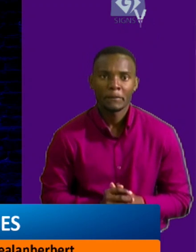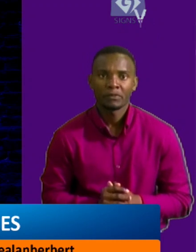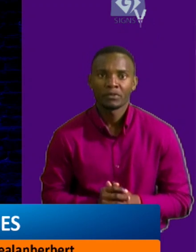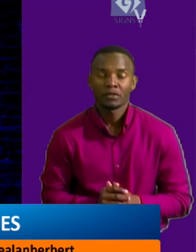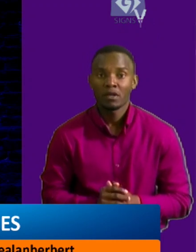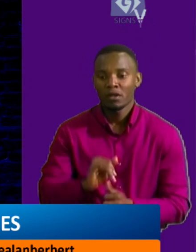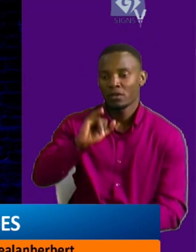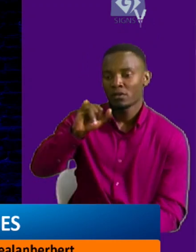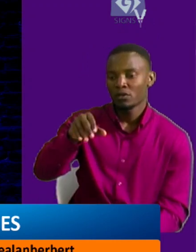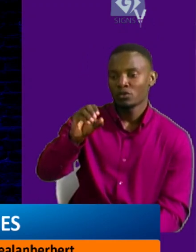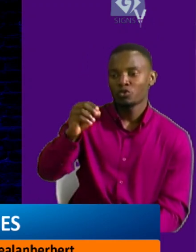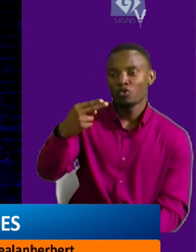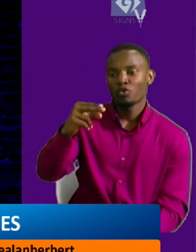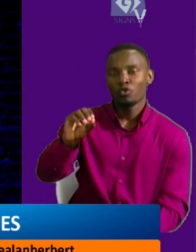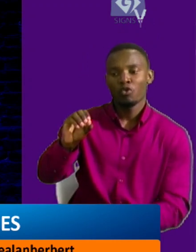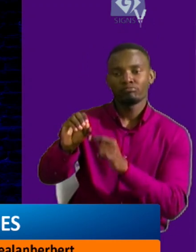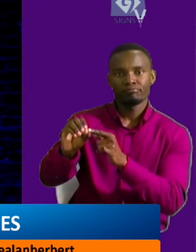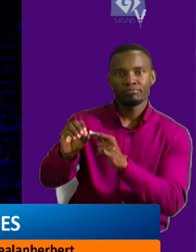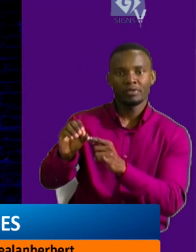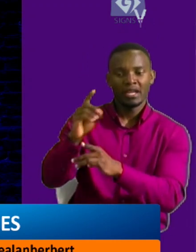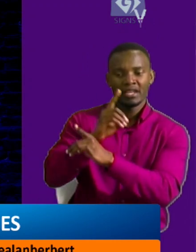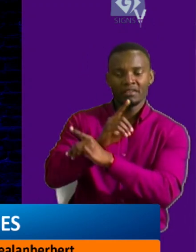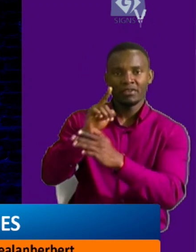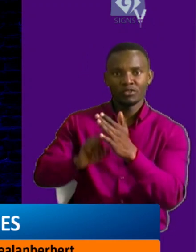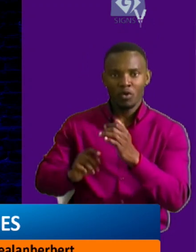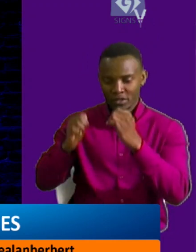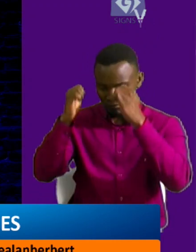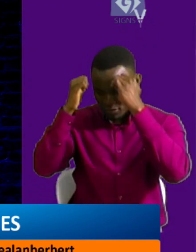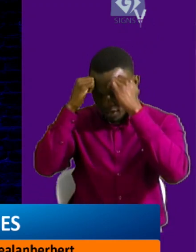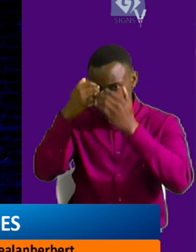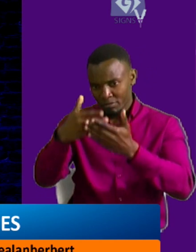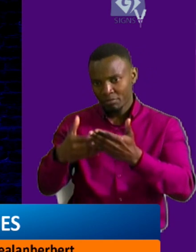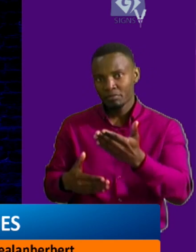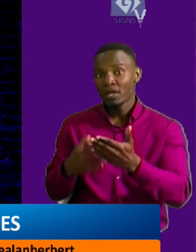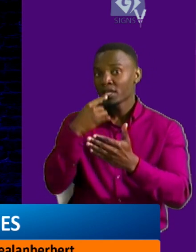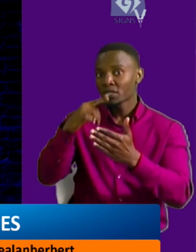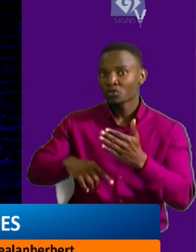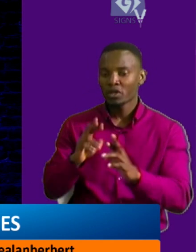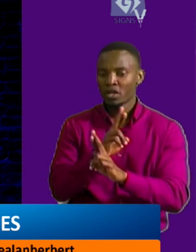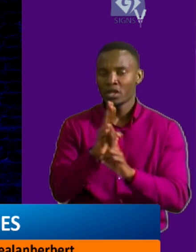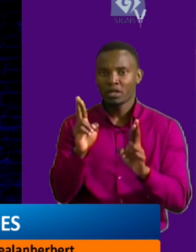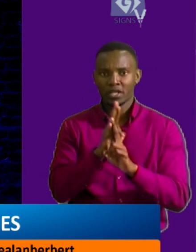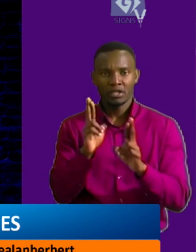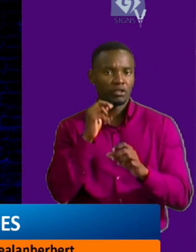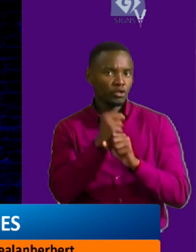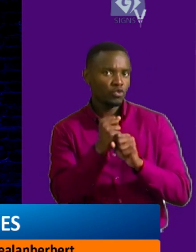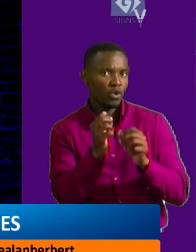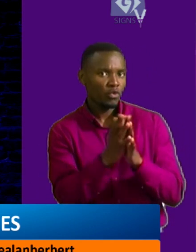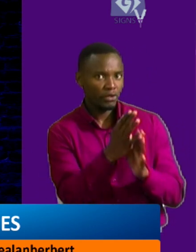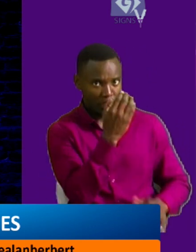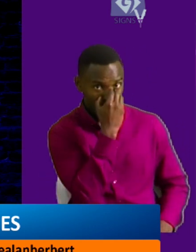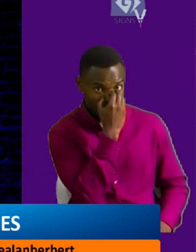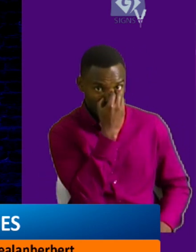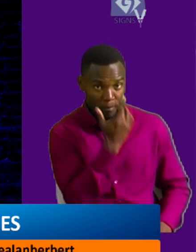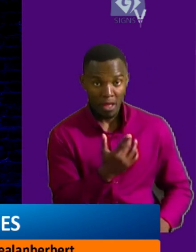Joho defends his academic credentials, says he is ready to work with President William Bruto. Now, the vetting